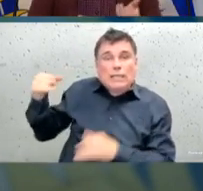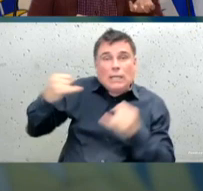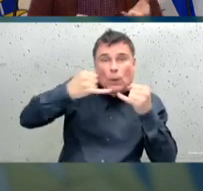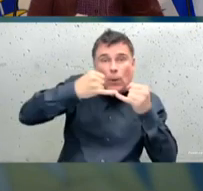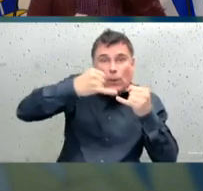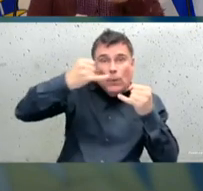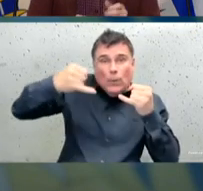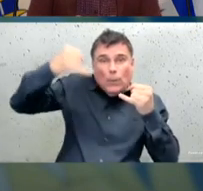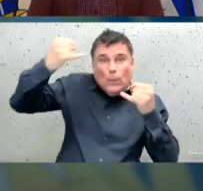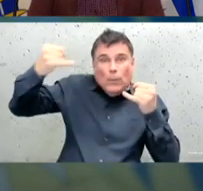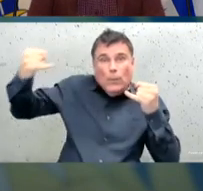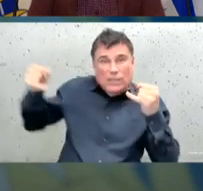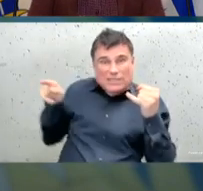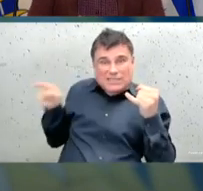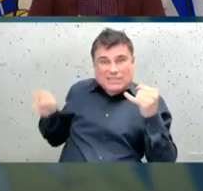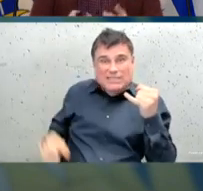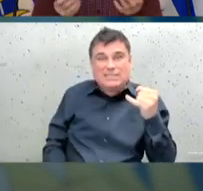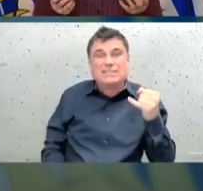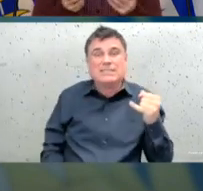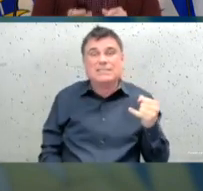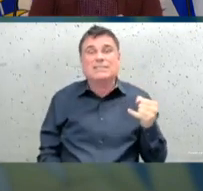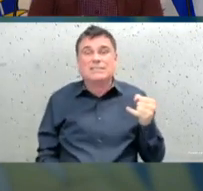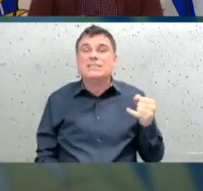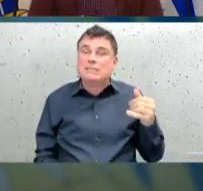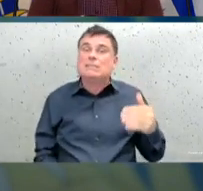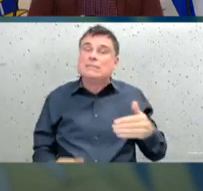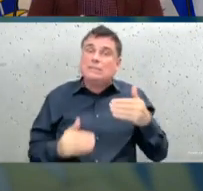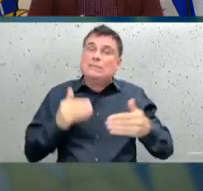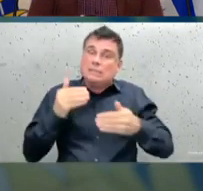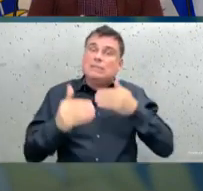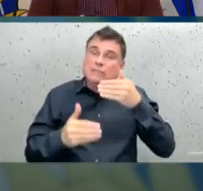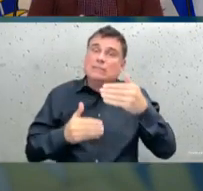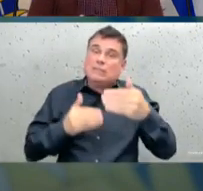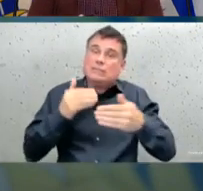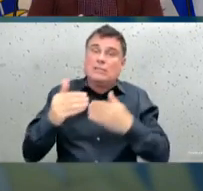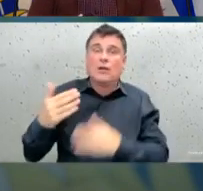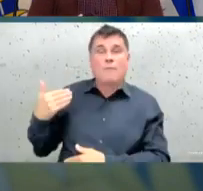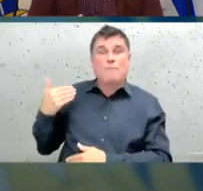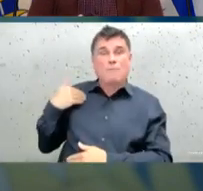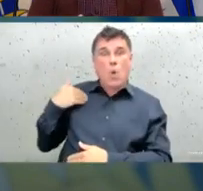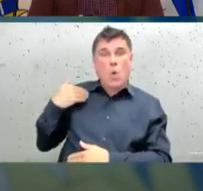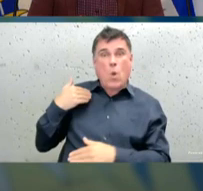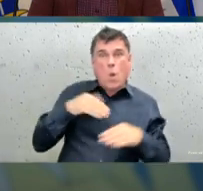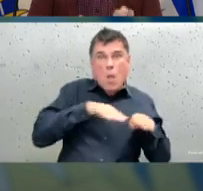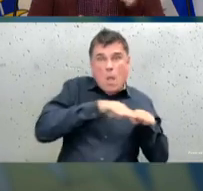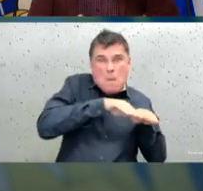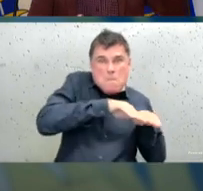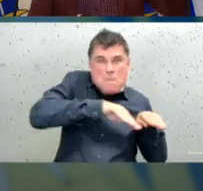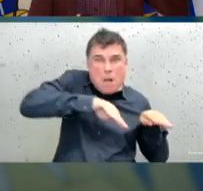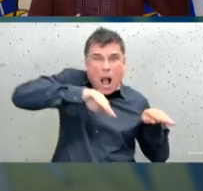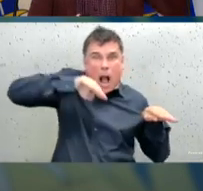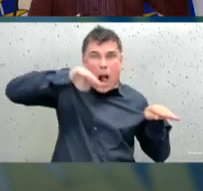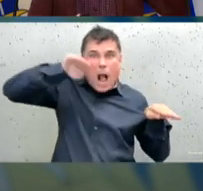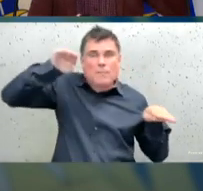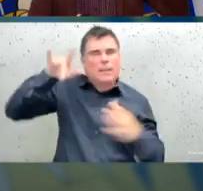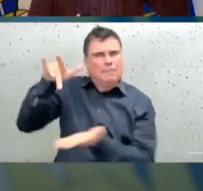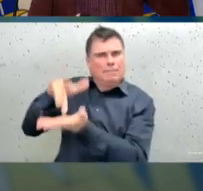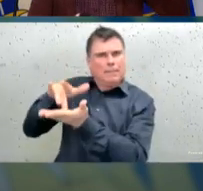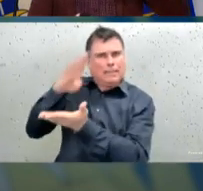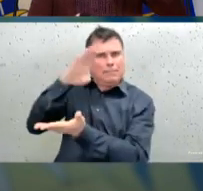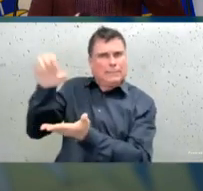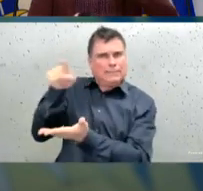months since that rapid increase driven in interior health in the summer. We are seeing